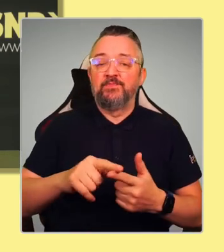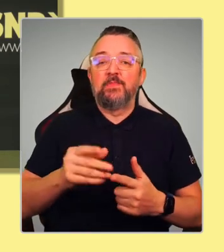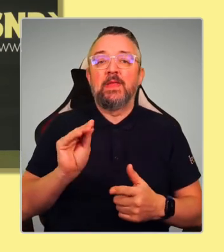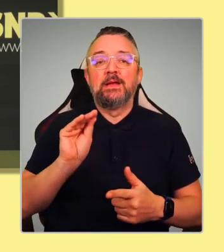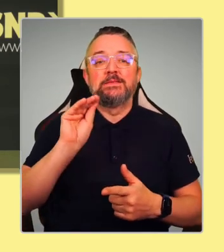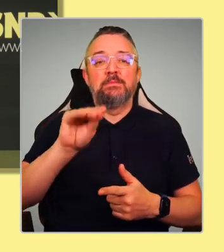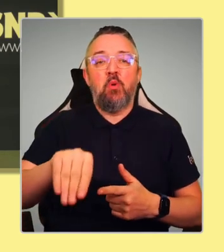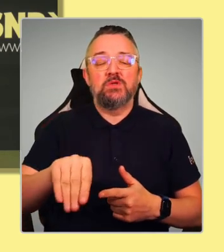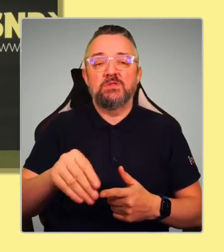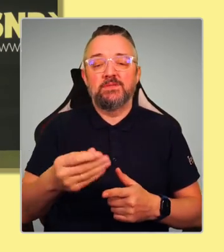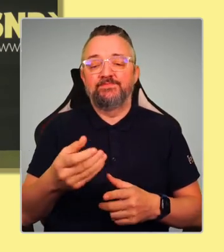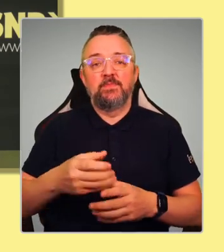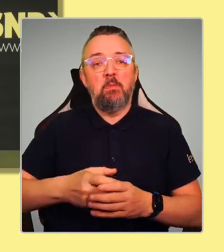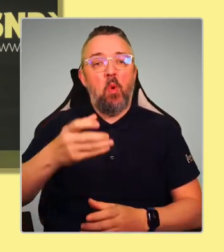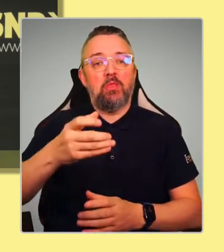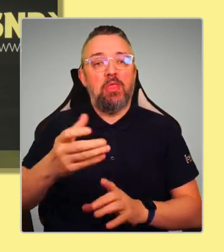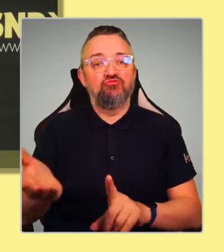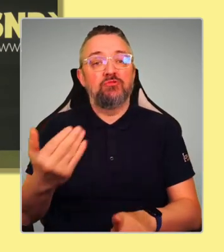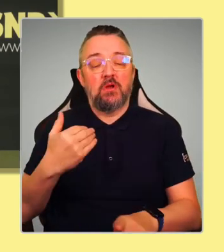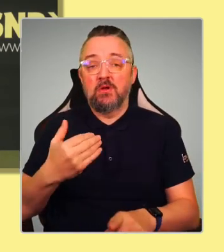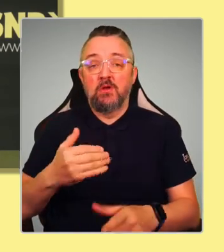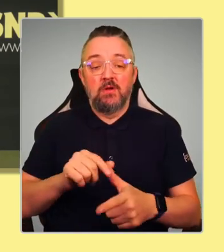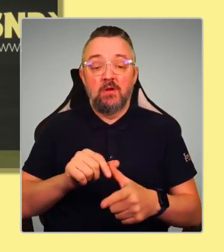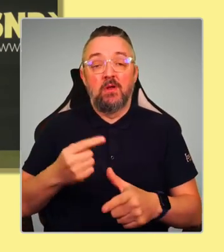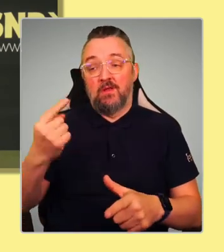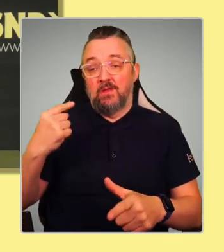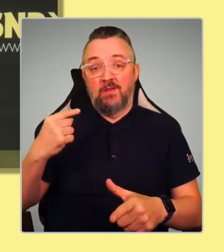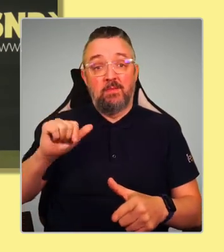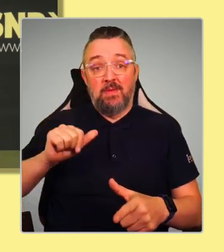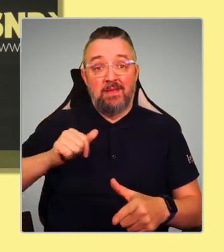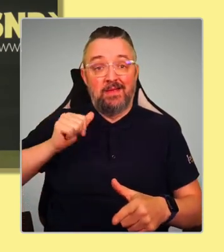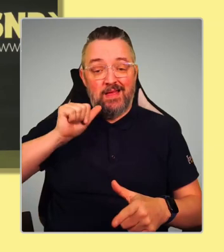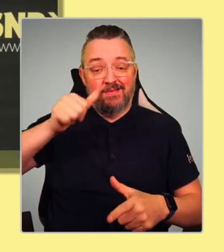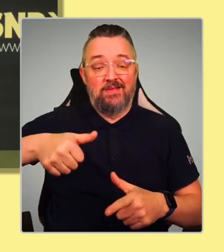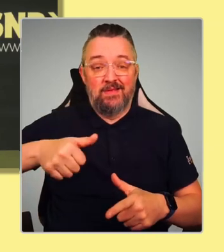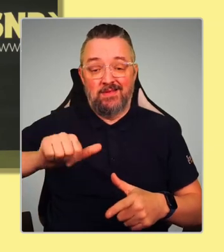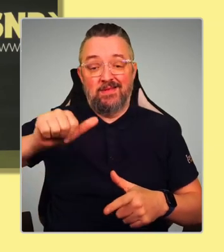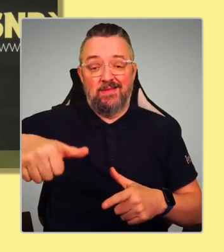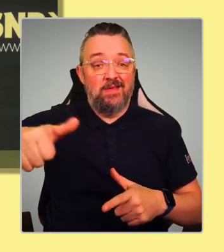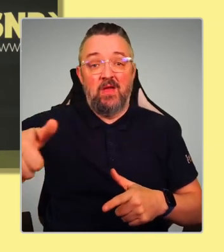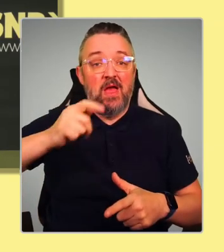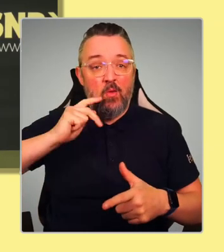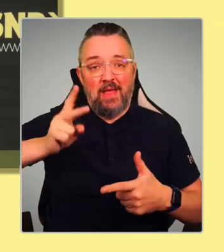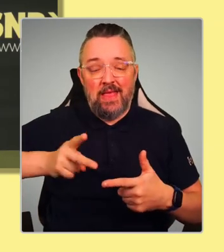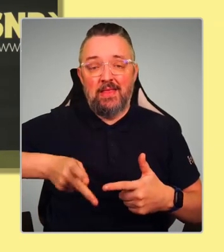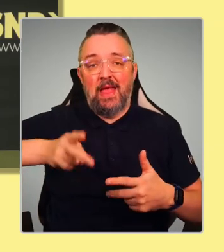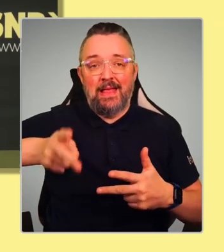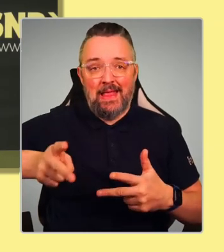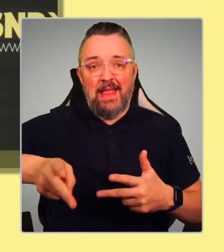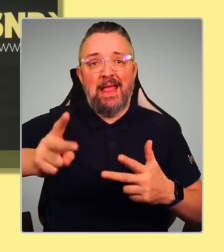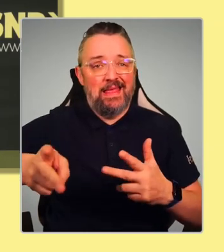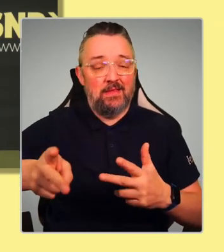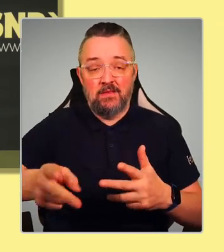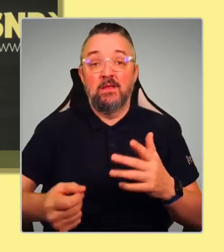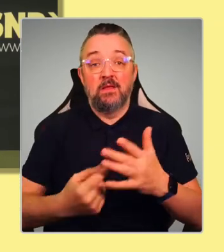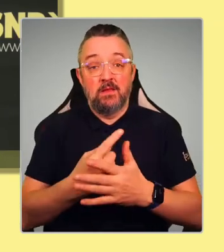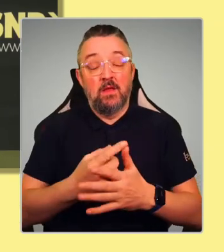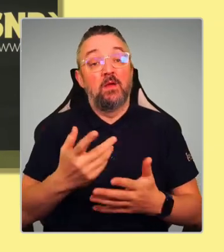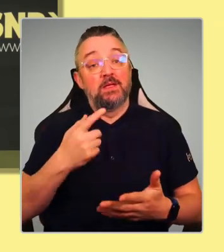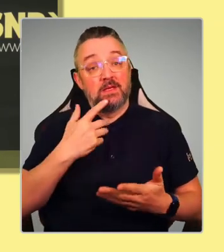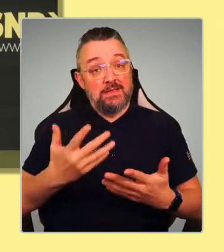else next week, and something else the month after, turning that into a battleground. The only thing that will protect